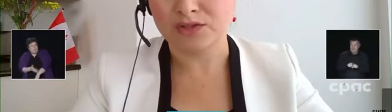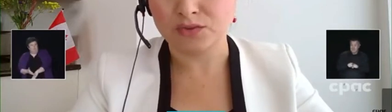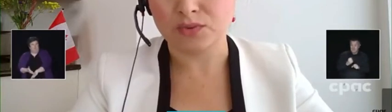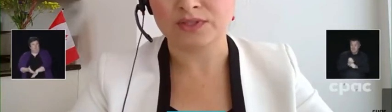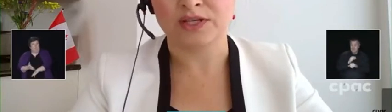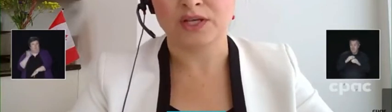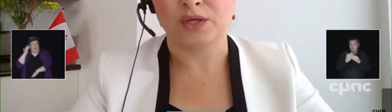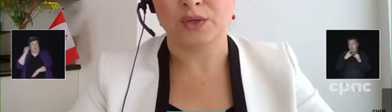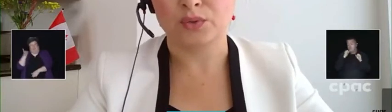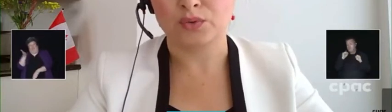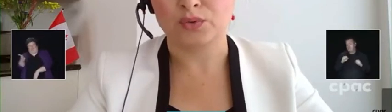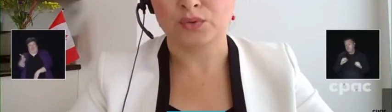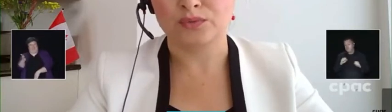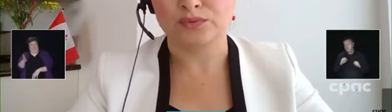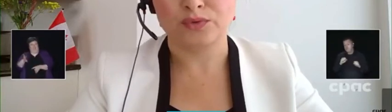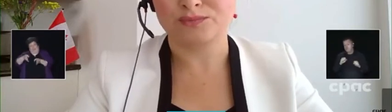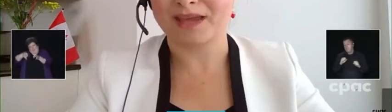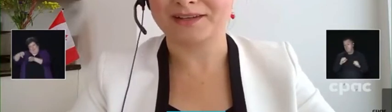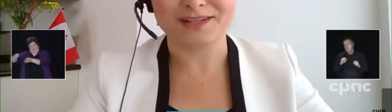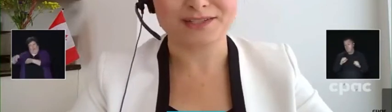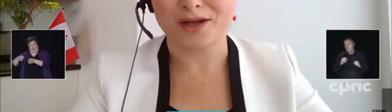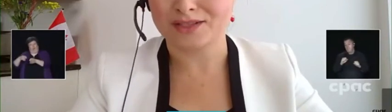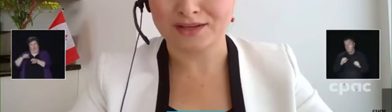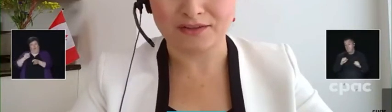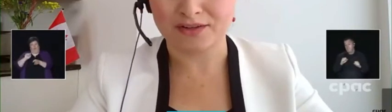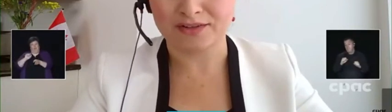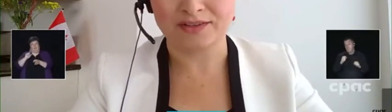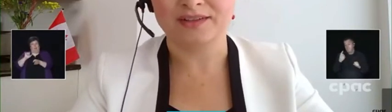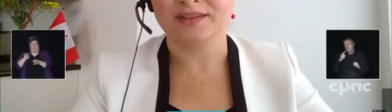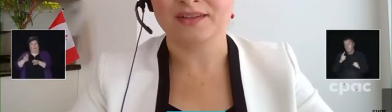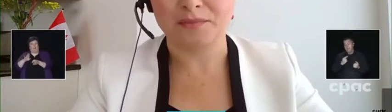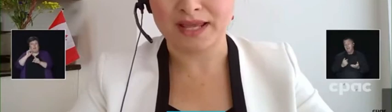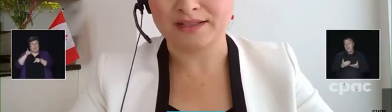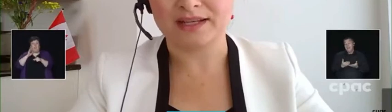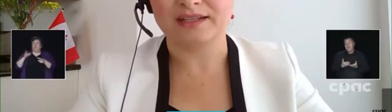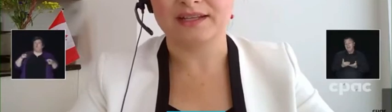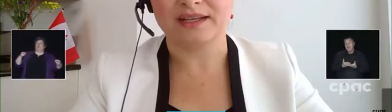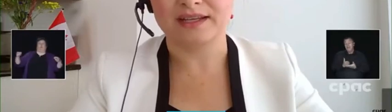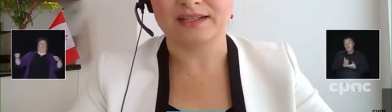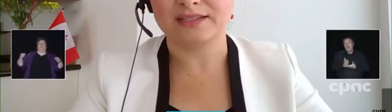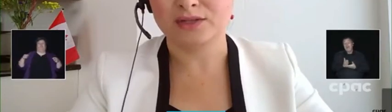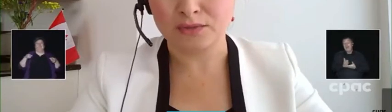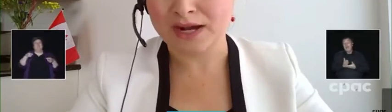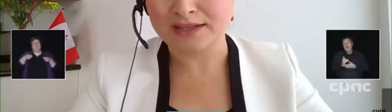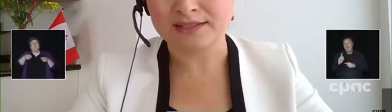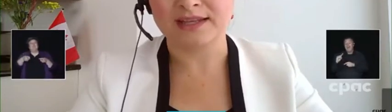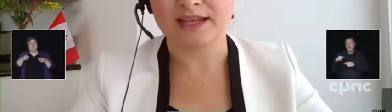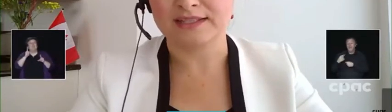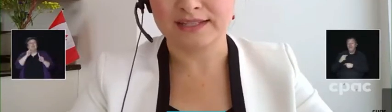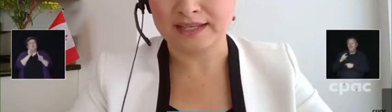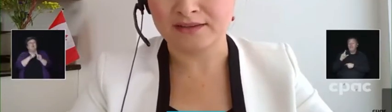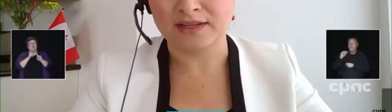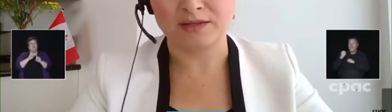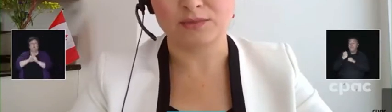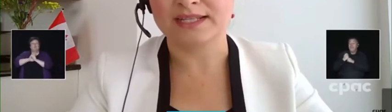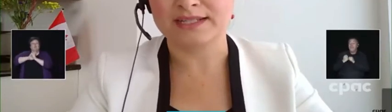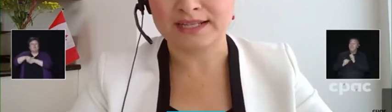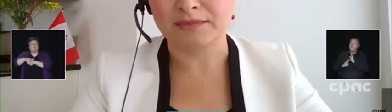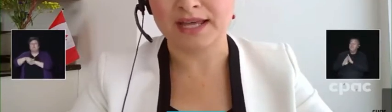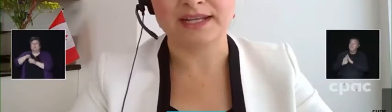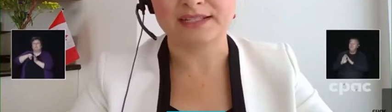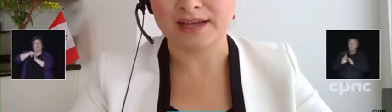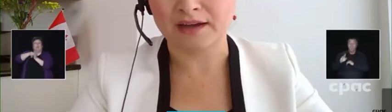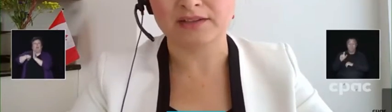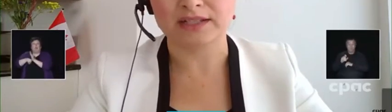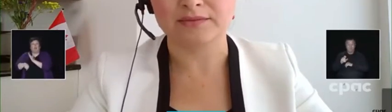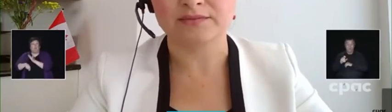individuals whose mandate is not to govern, their mandate is to oppress and to kill, and